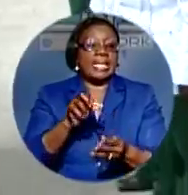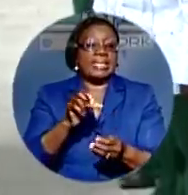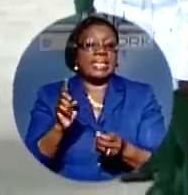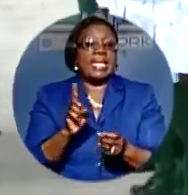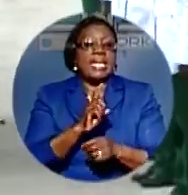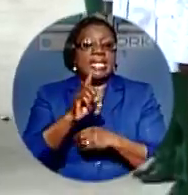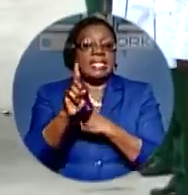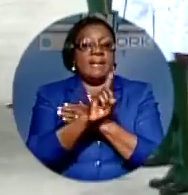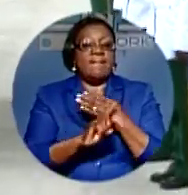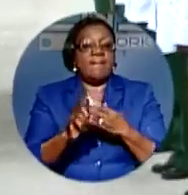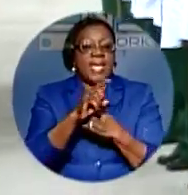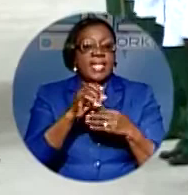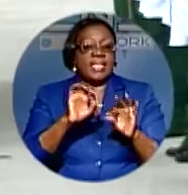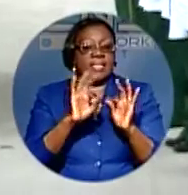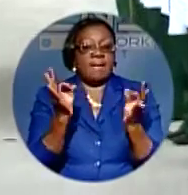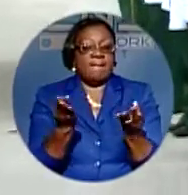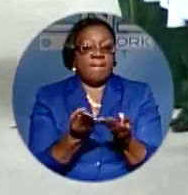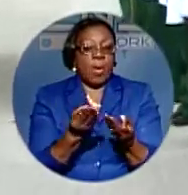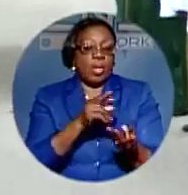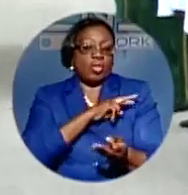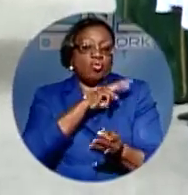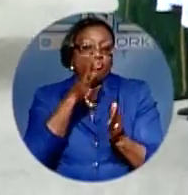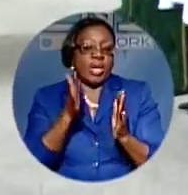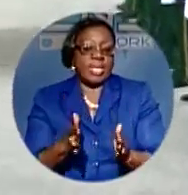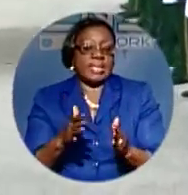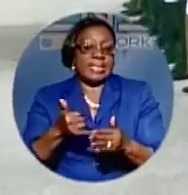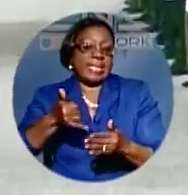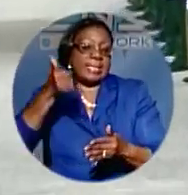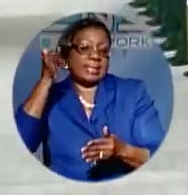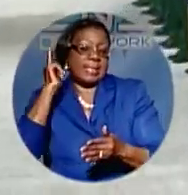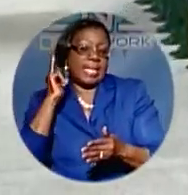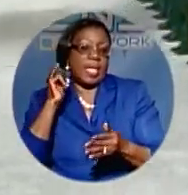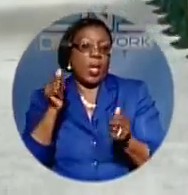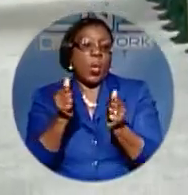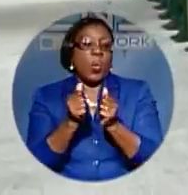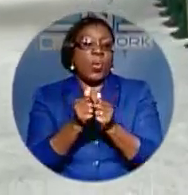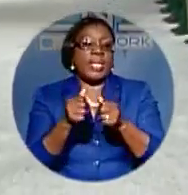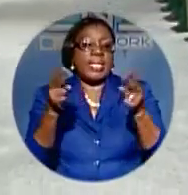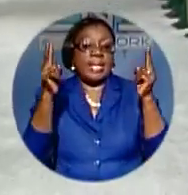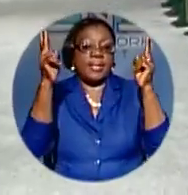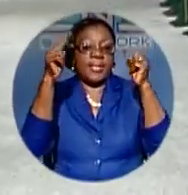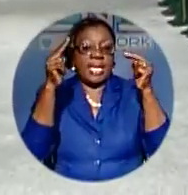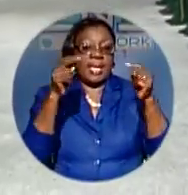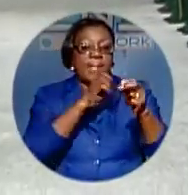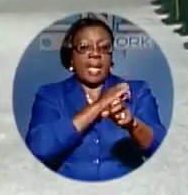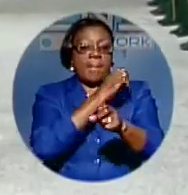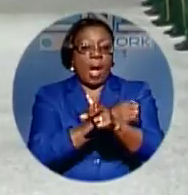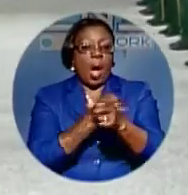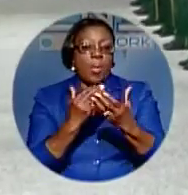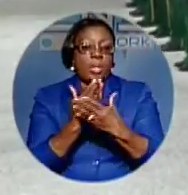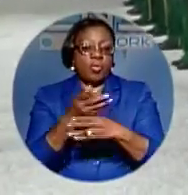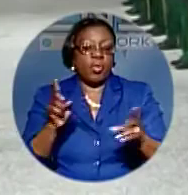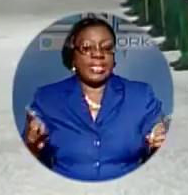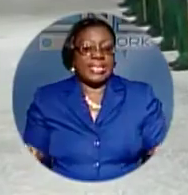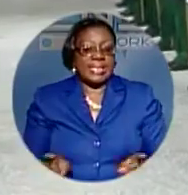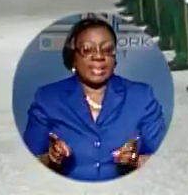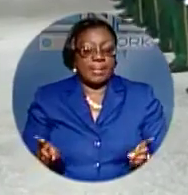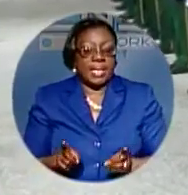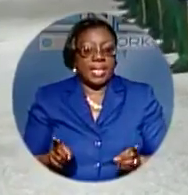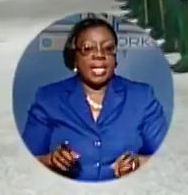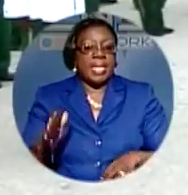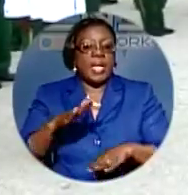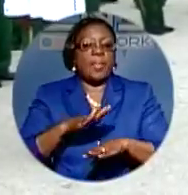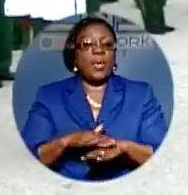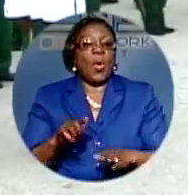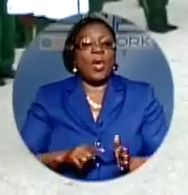Defense Force Base. With their theme empowering youth through discipline, the smartly dressed Rangers put on a true Ranger showdown for their family and